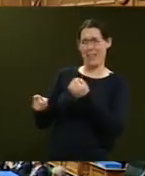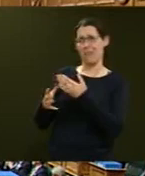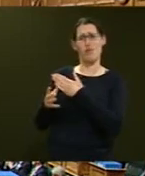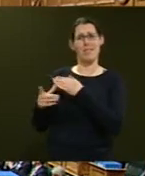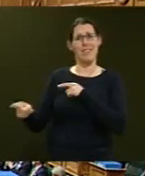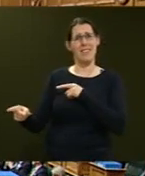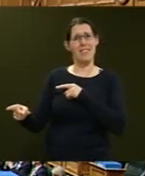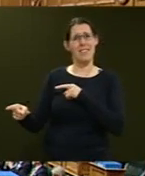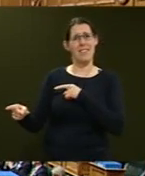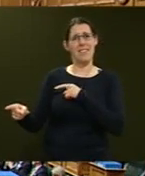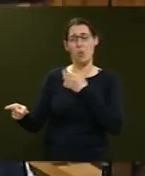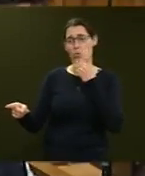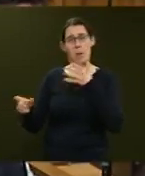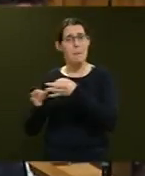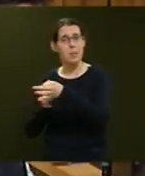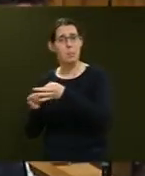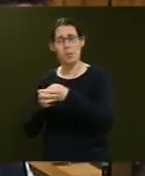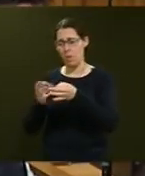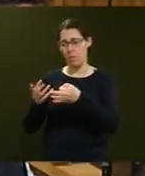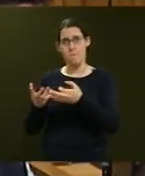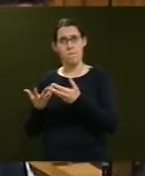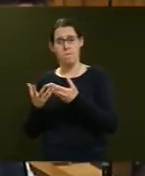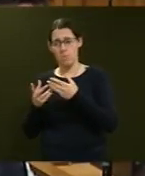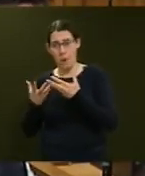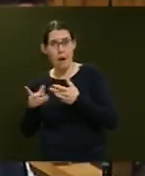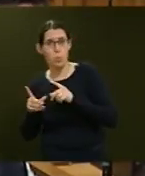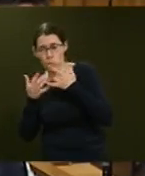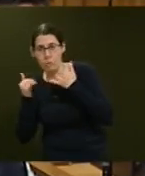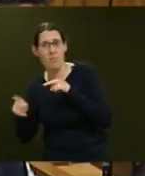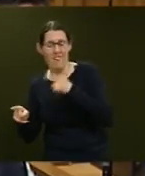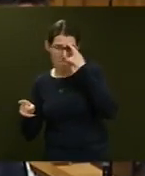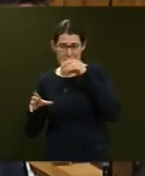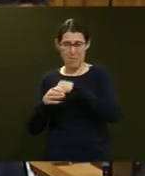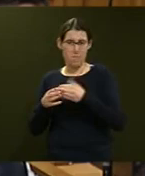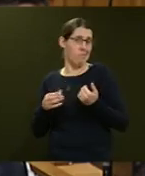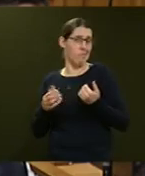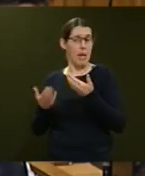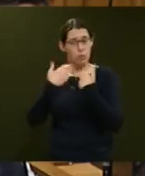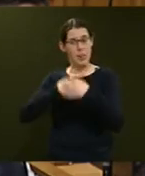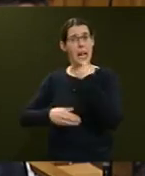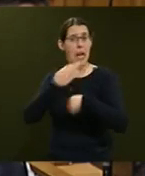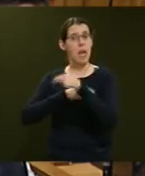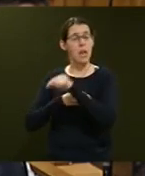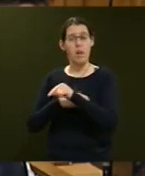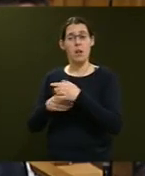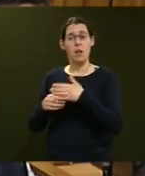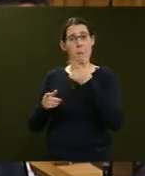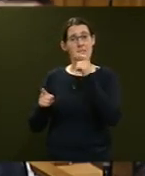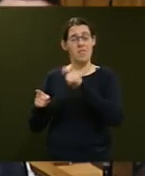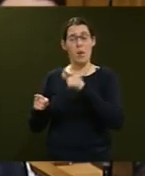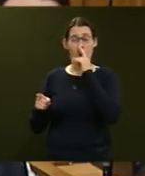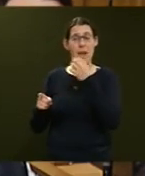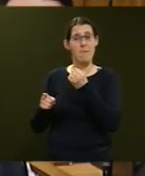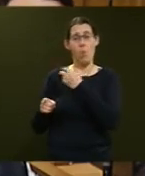using as a measurement or to judge by. I think it's a part of our recent history and Ministers are entitled to have an authoritative presence